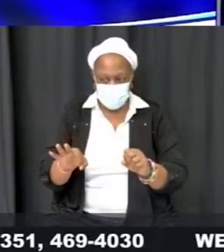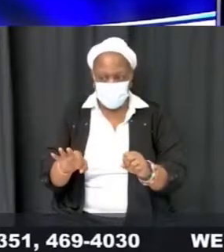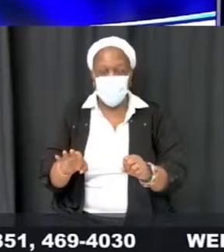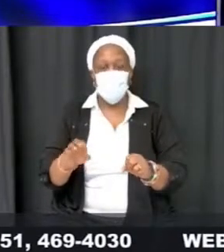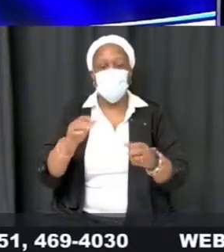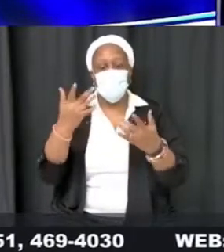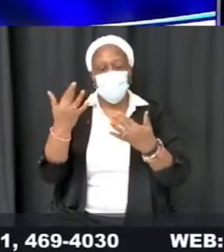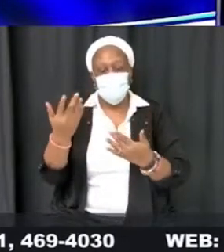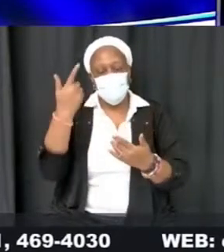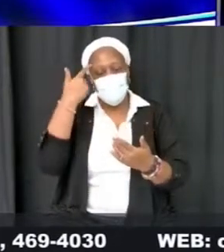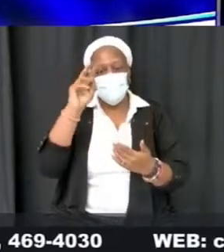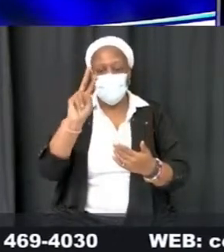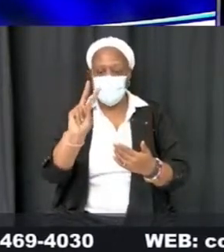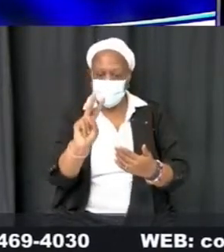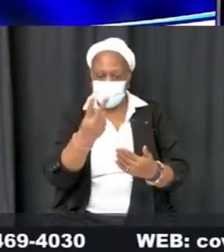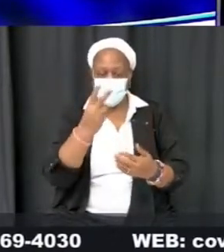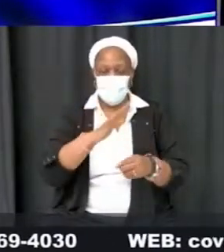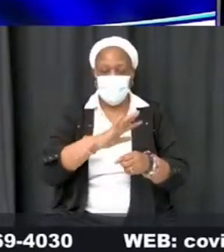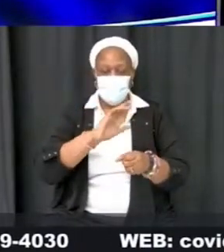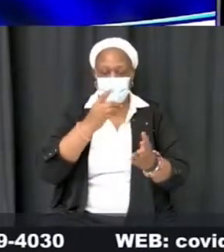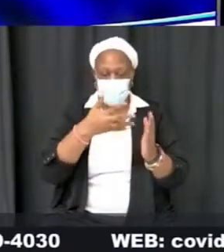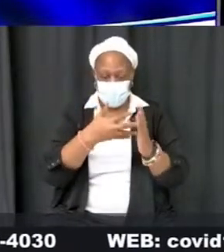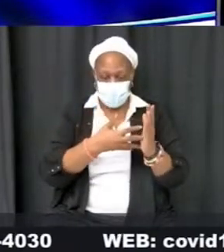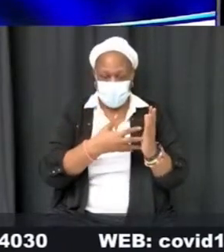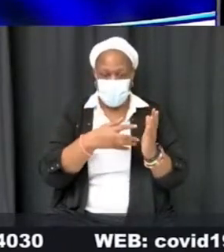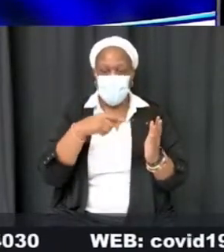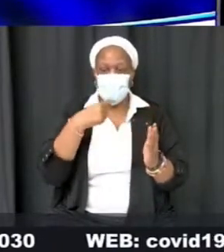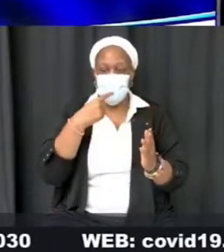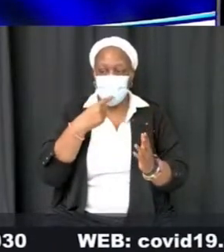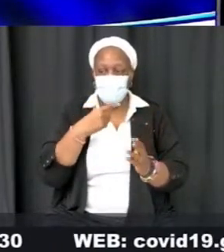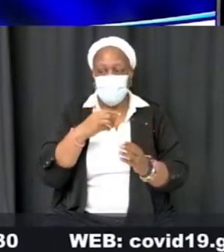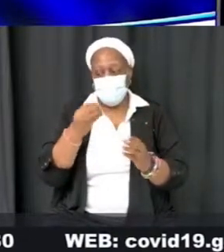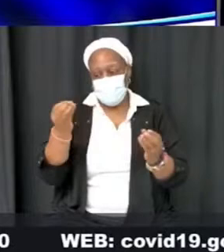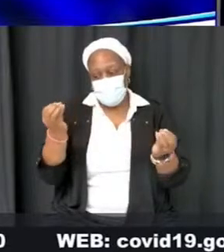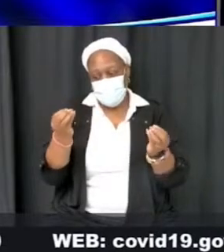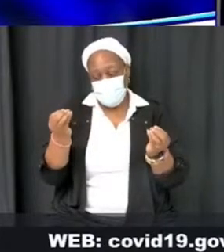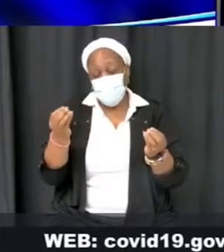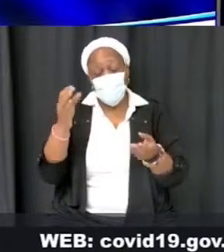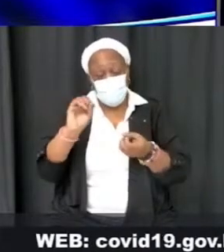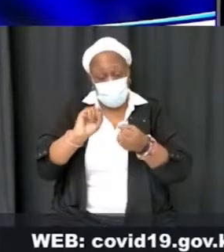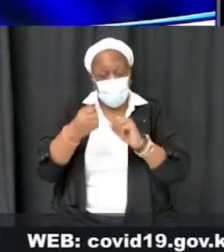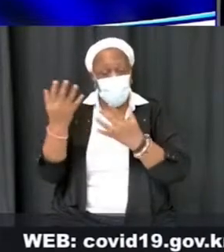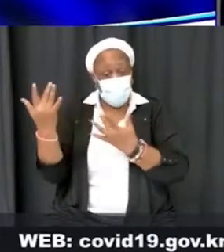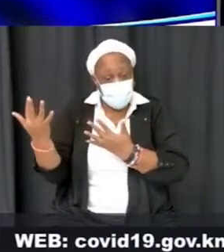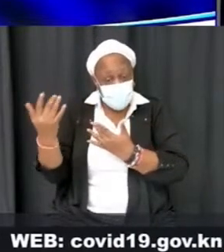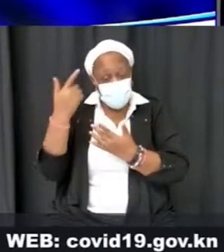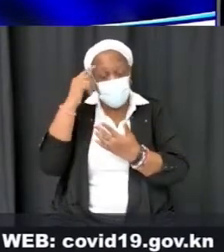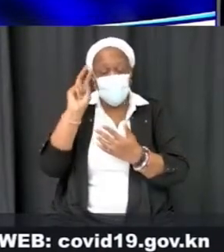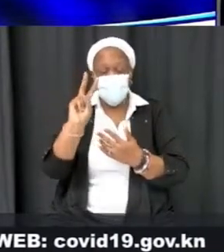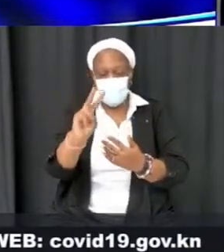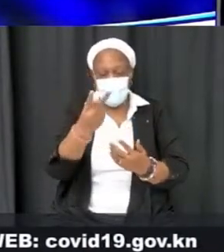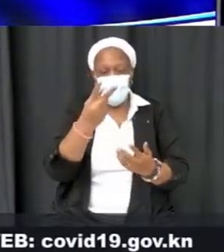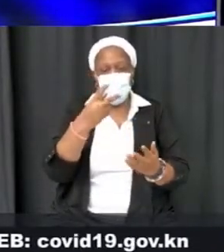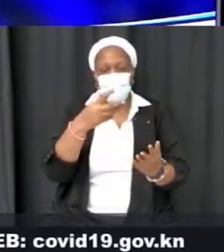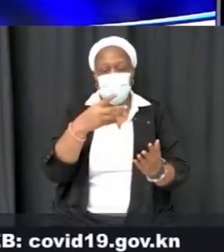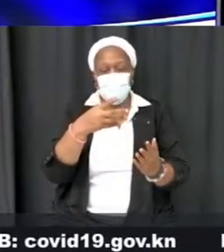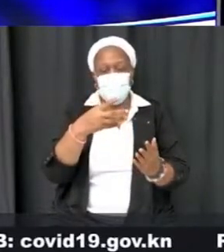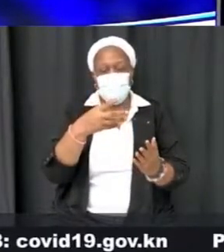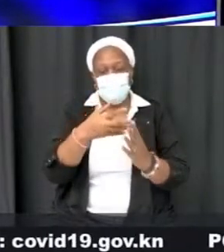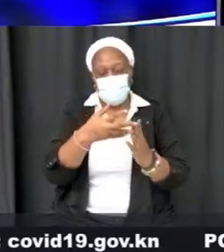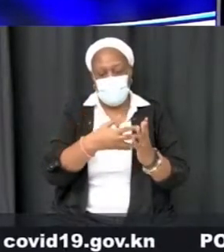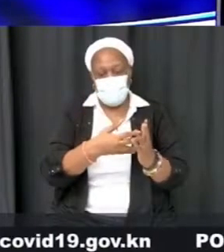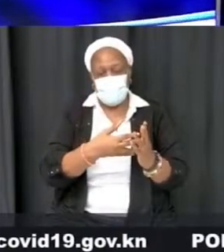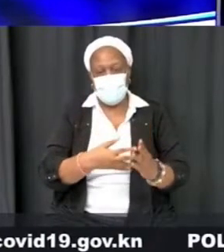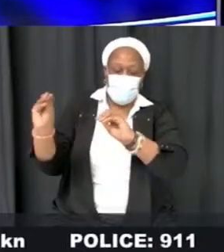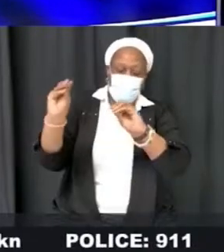of them will be confirmed negative again, which means that they can be moved out of the isolation section at the